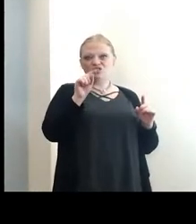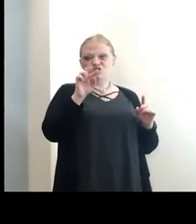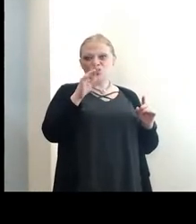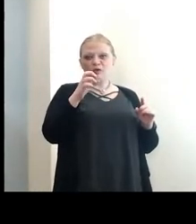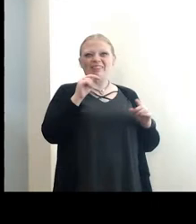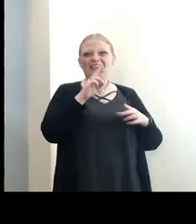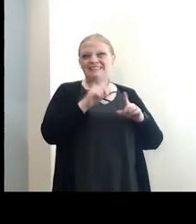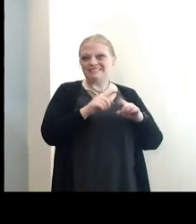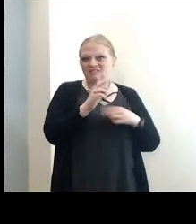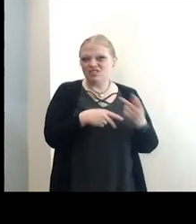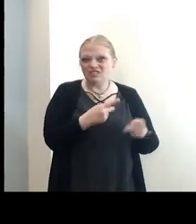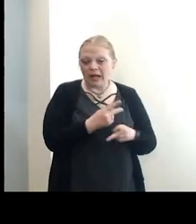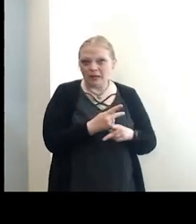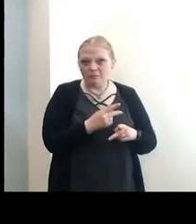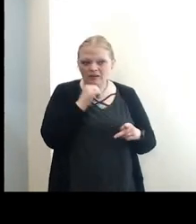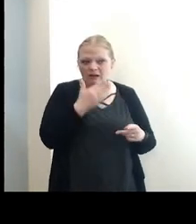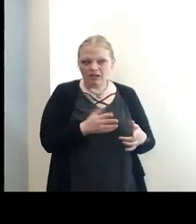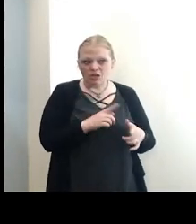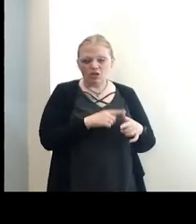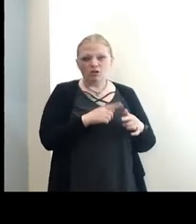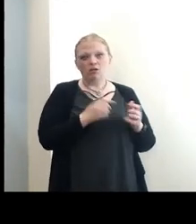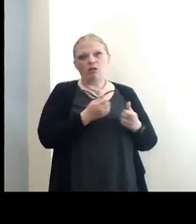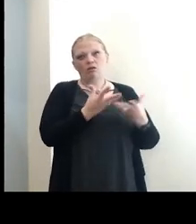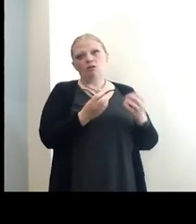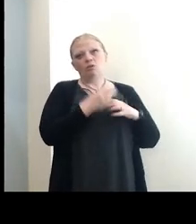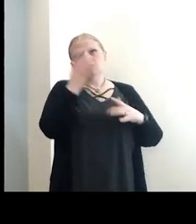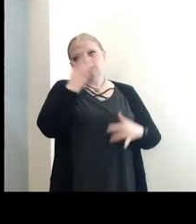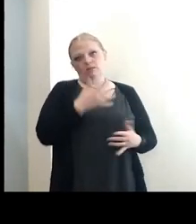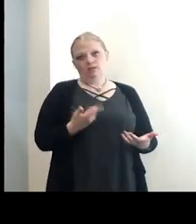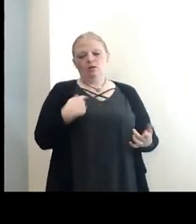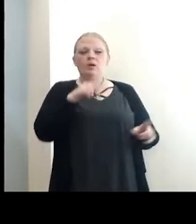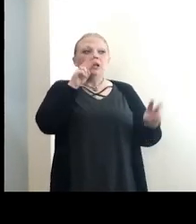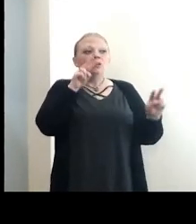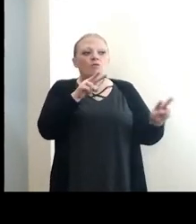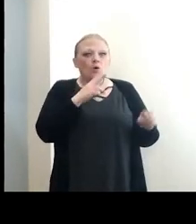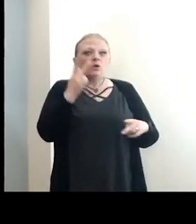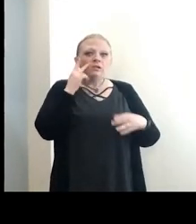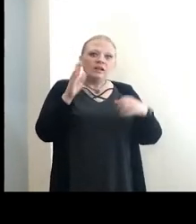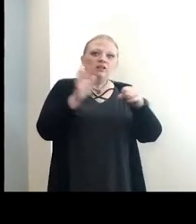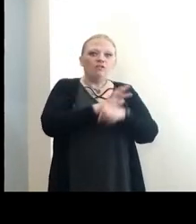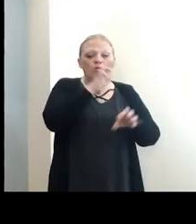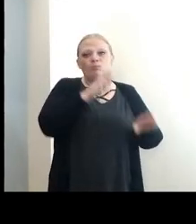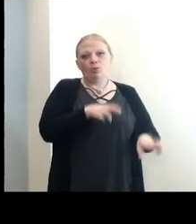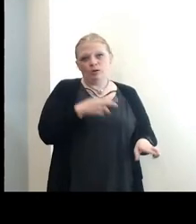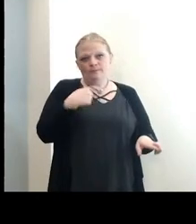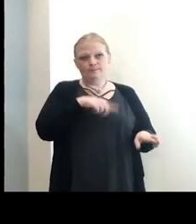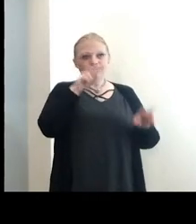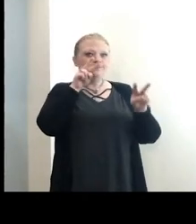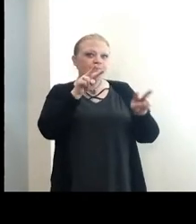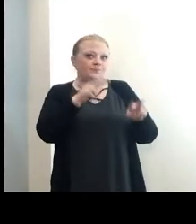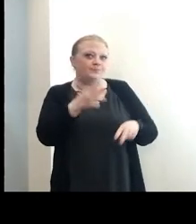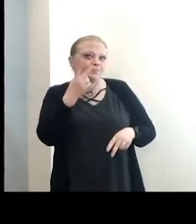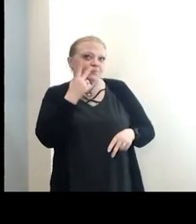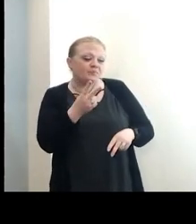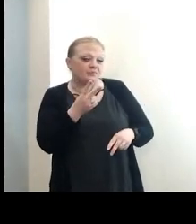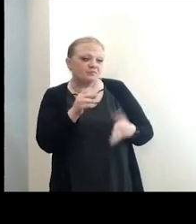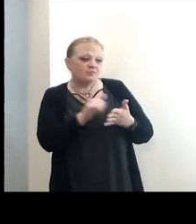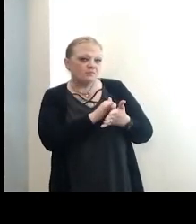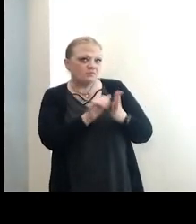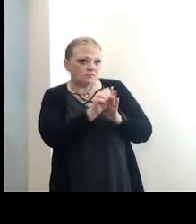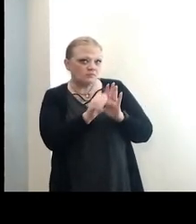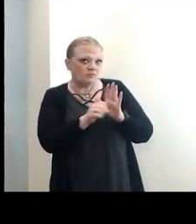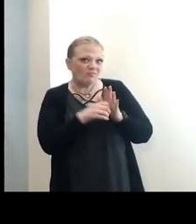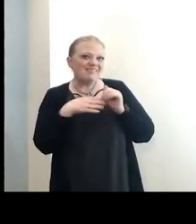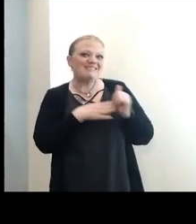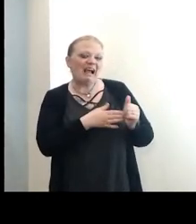and then theoretically getting other people sick. So we look forward to seeing the full report and I think we look forward to also seeing what New York State issues as